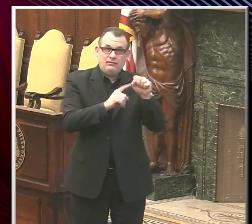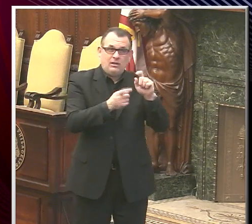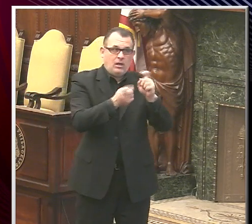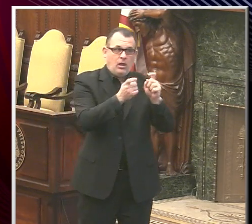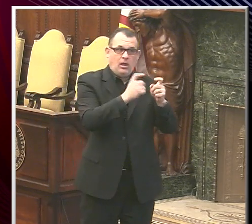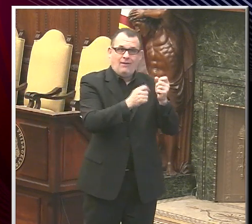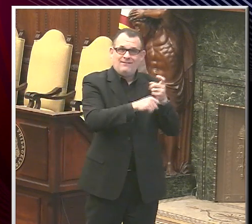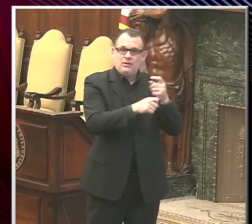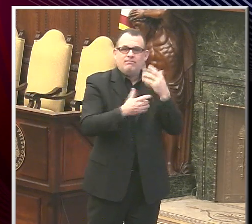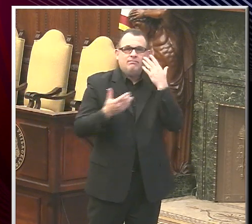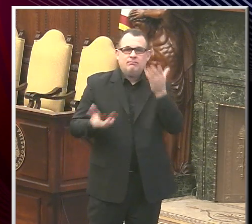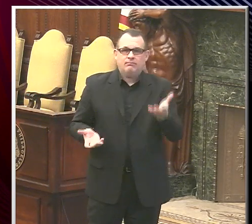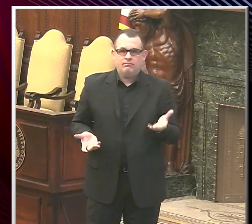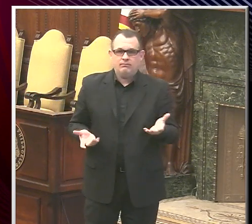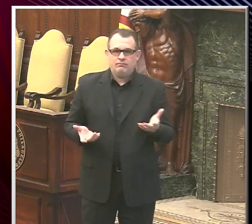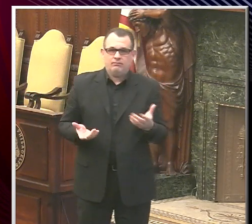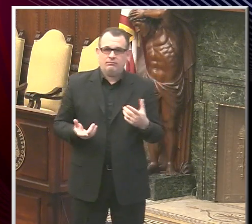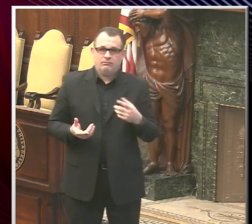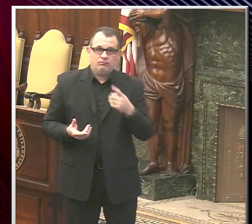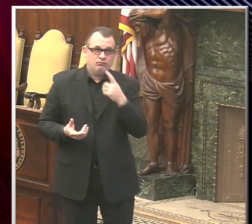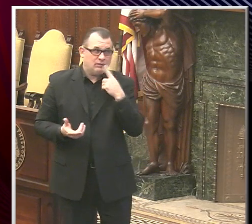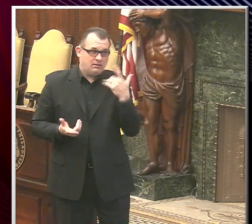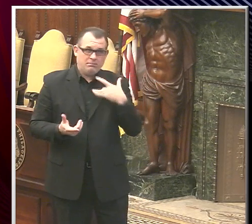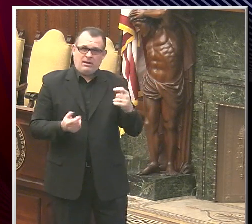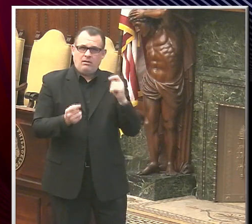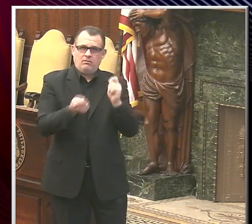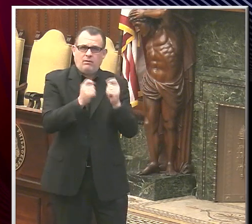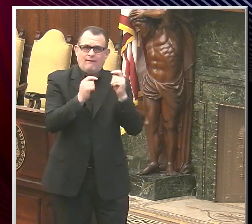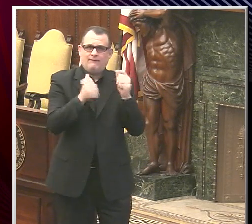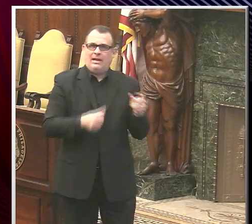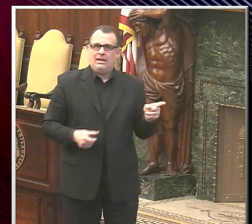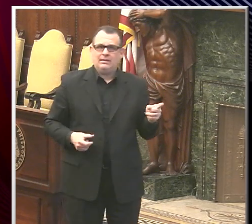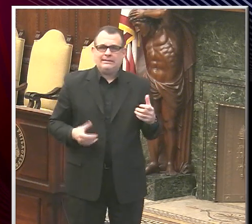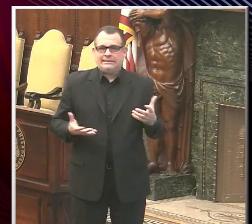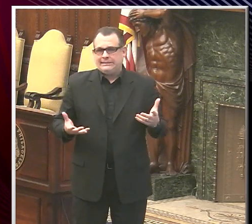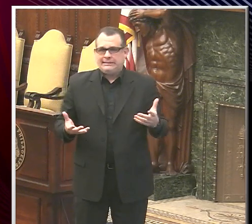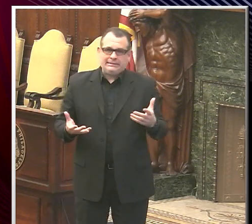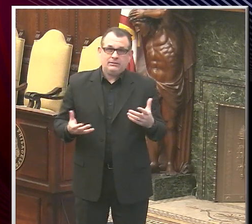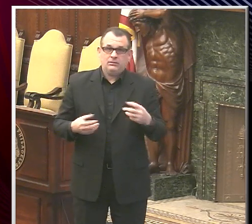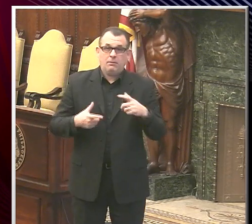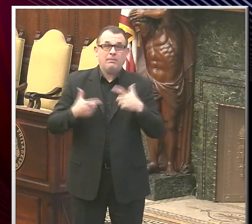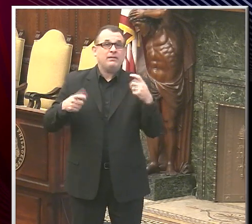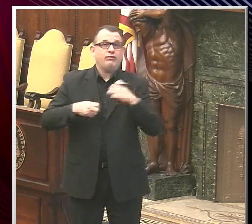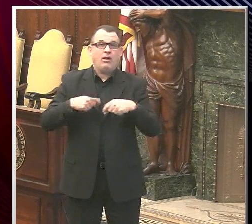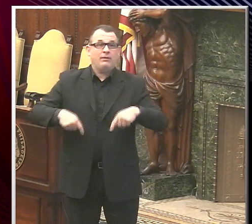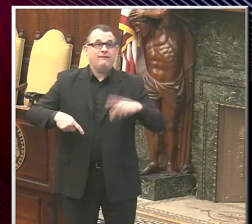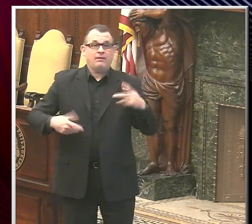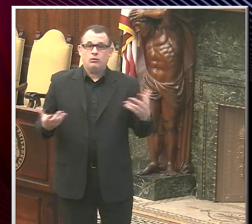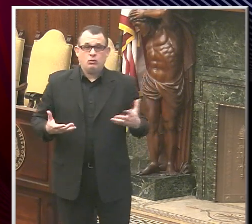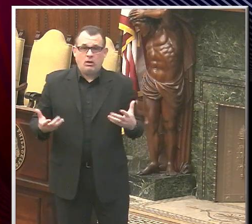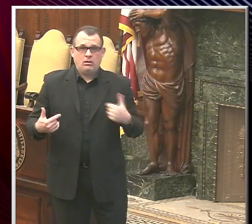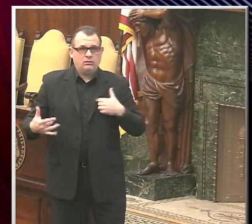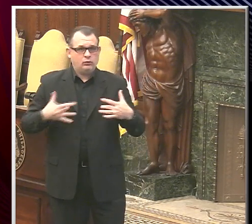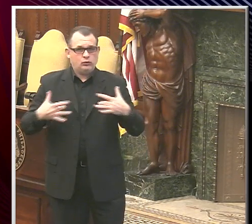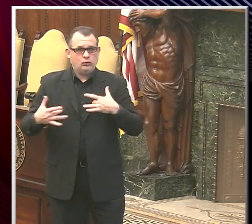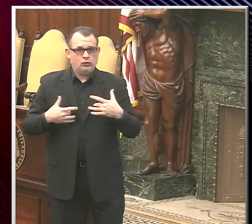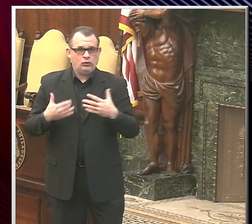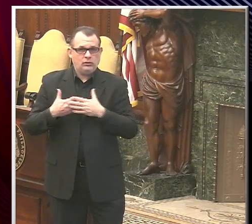changing very rapidly. I don't believe we are seeing this as a problem in Philadelphia now, but it's definitely a concern over the longer term.